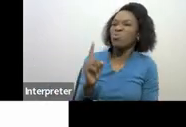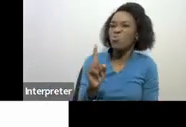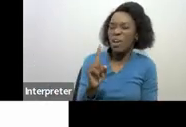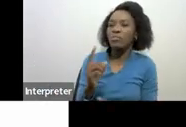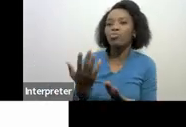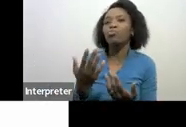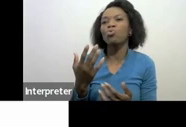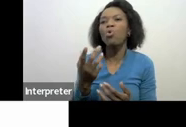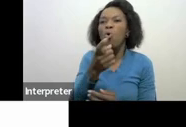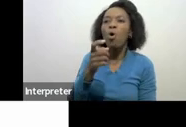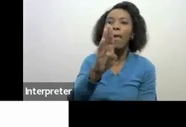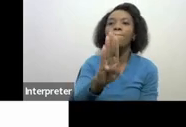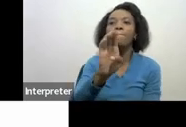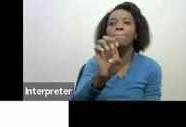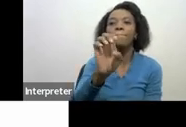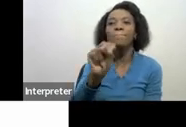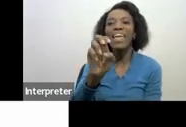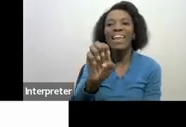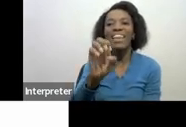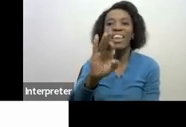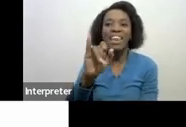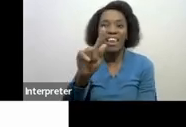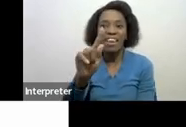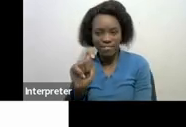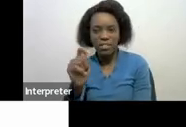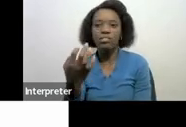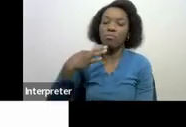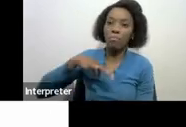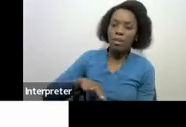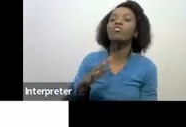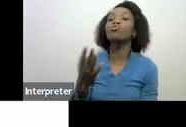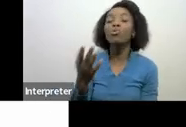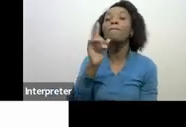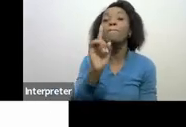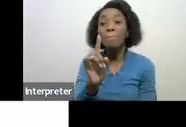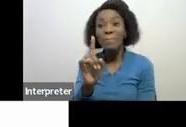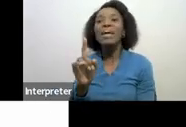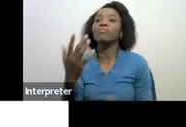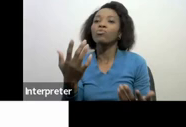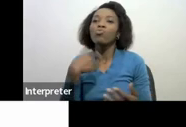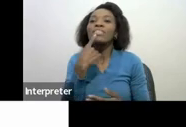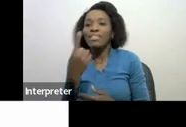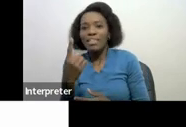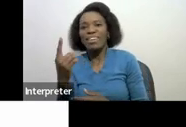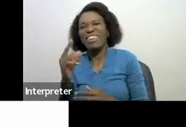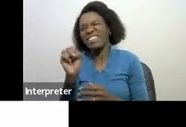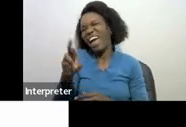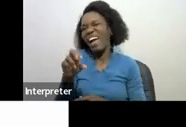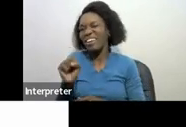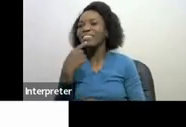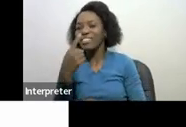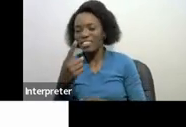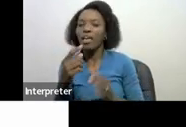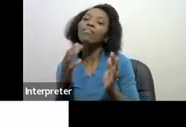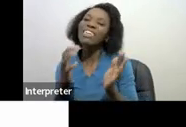benefits but when we come to such sites especially travel allowance we treat it as deductions and now also on the travel